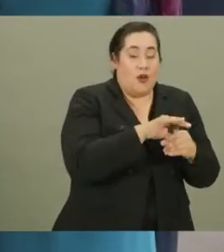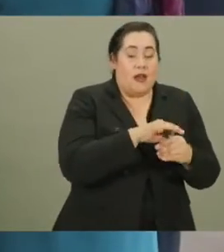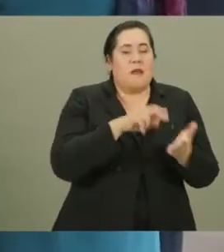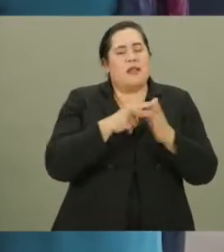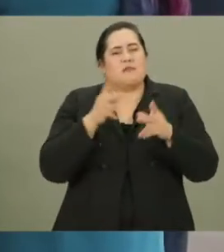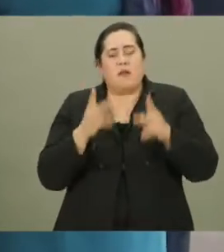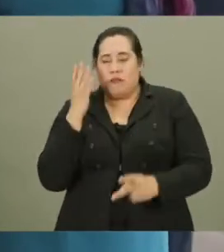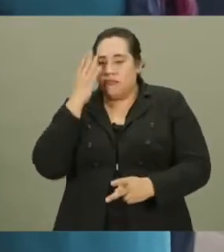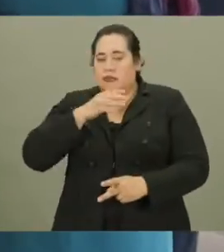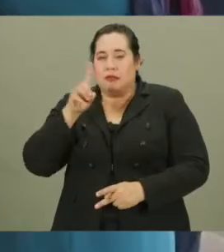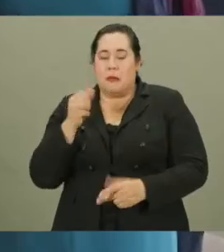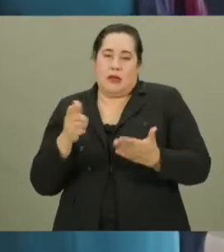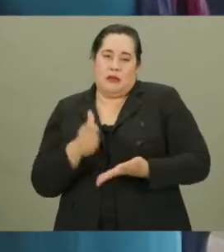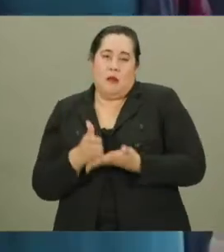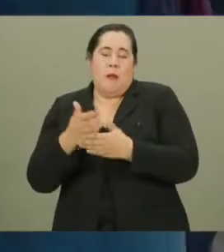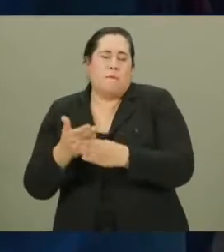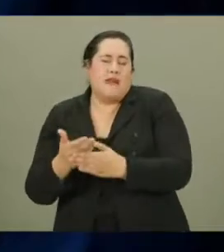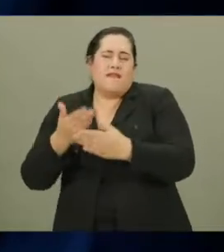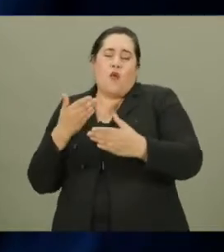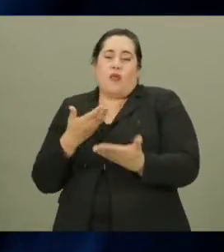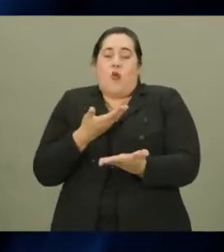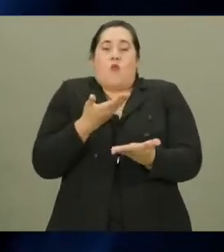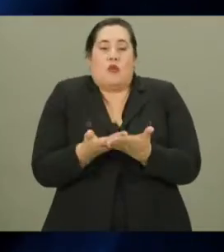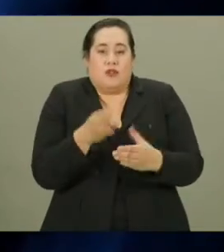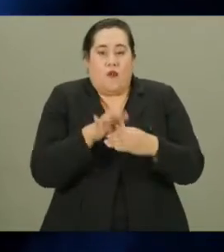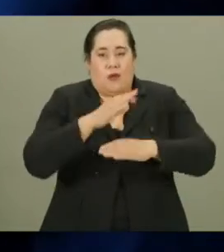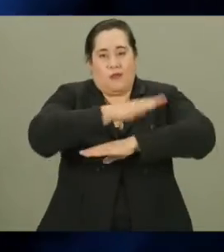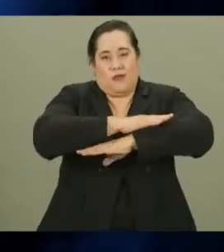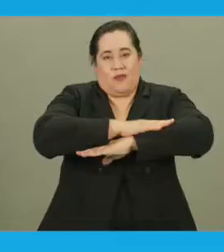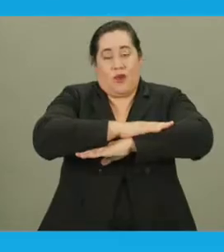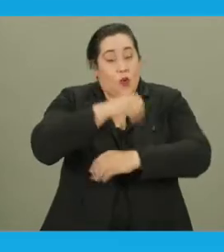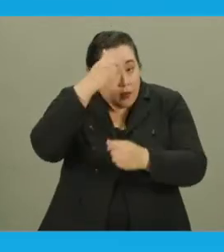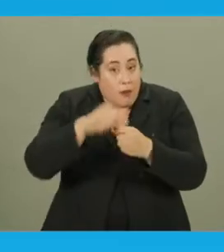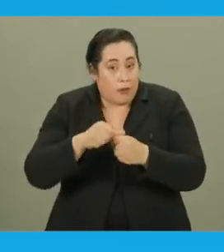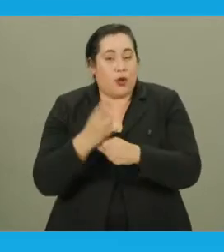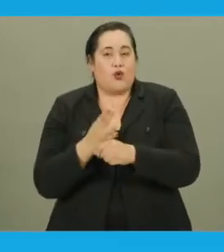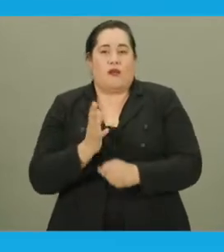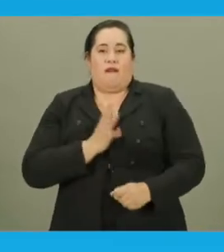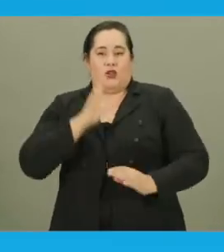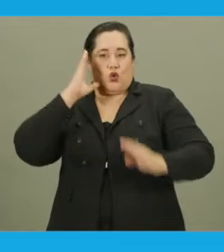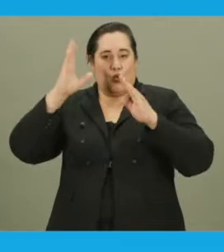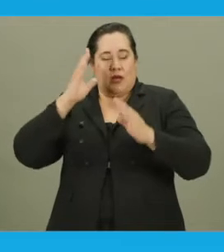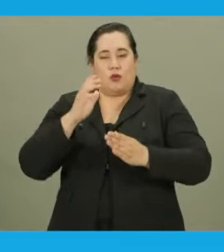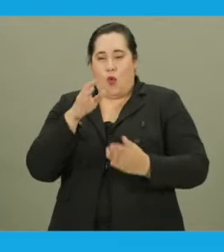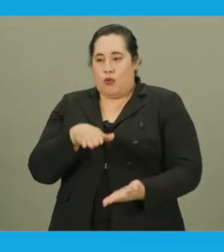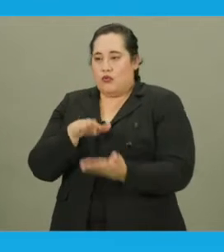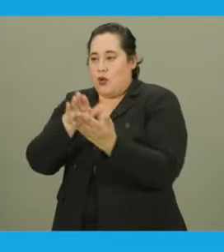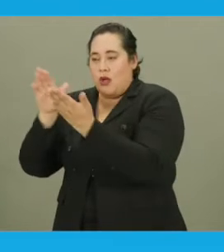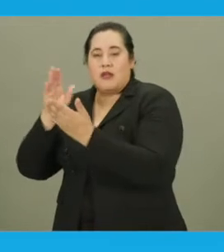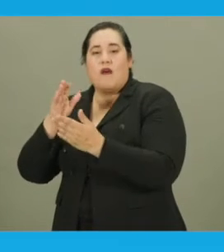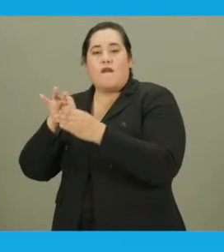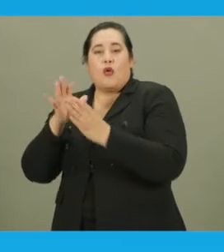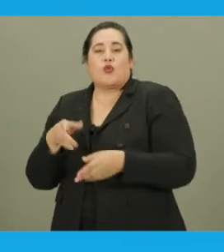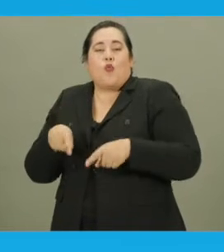disabilities might need some assistance even before they reach the voting booth. Remember to use the official greeting to address